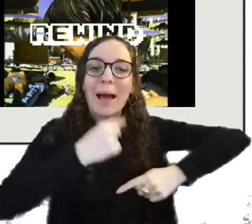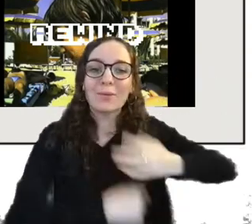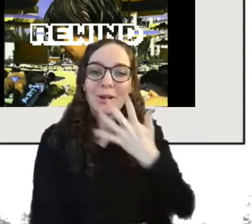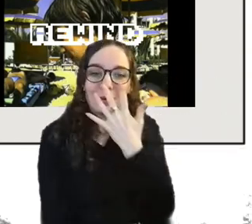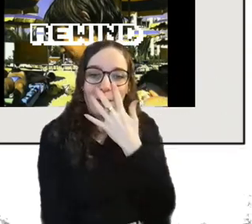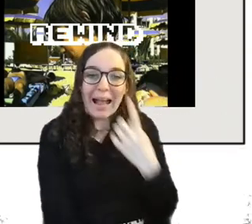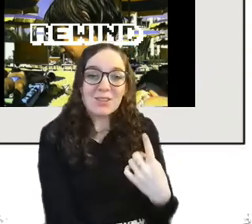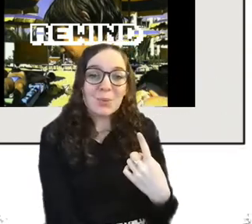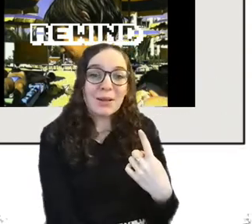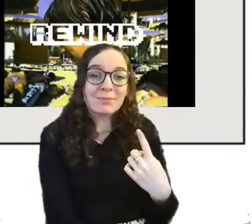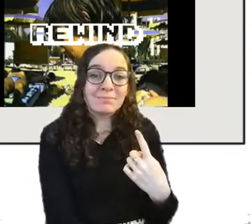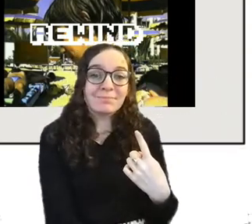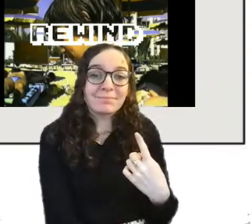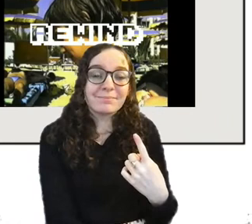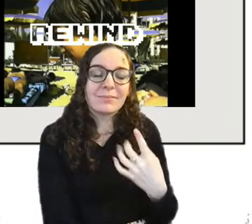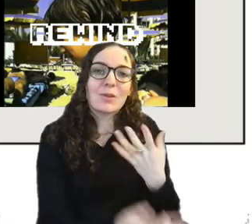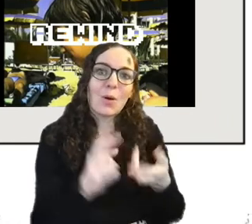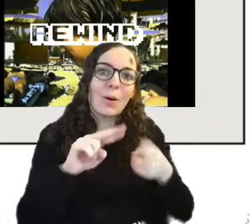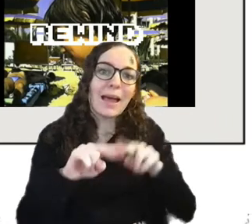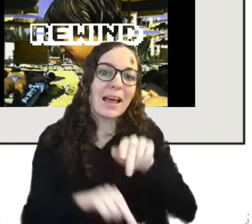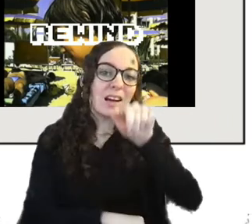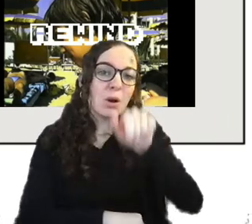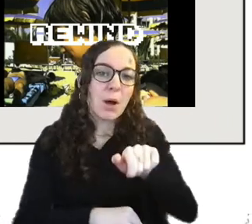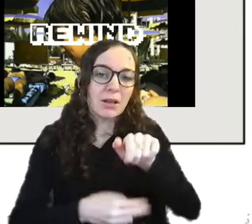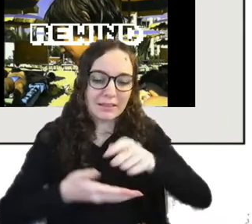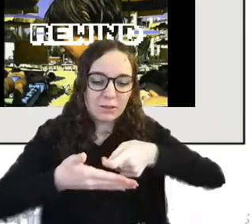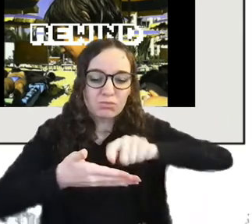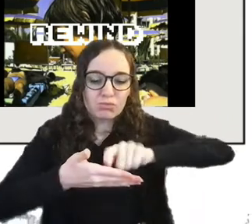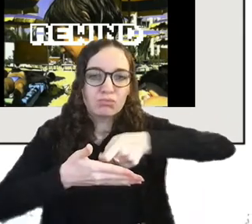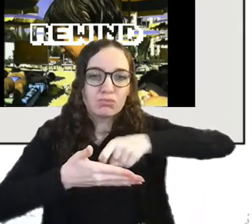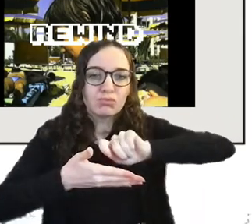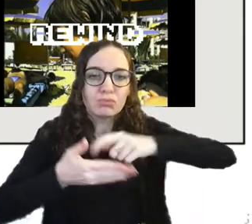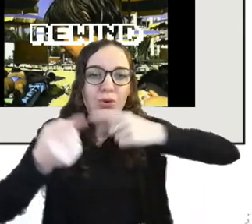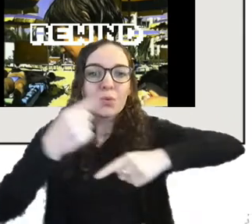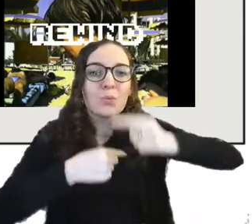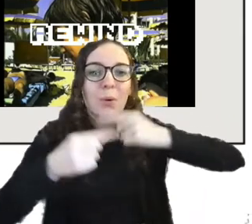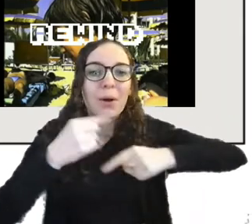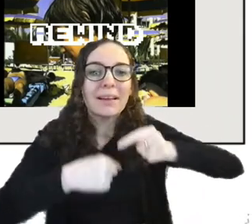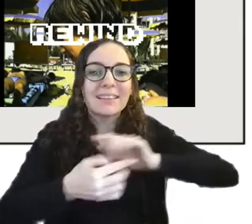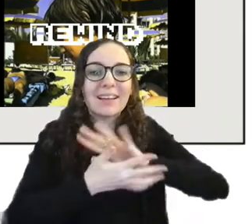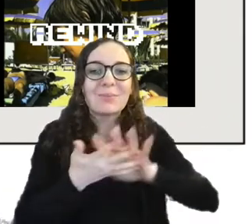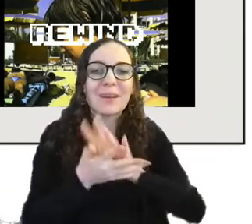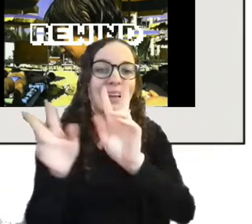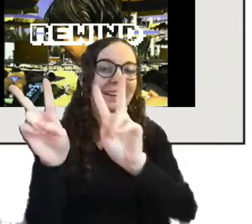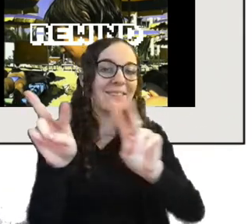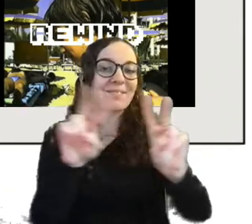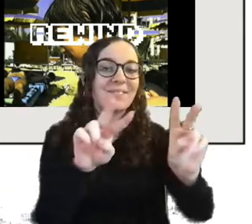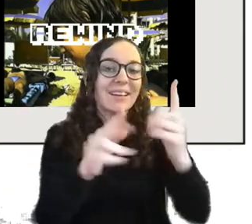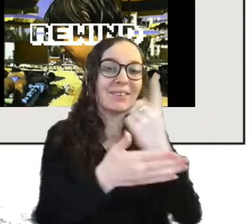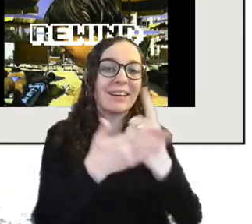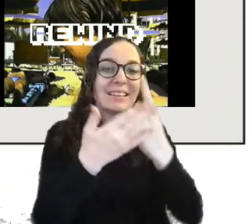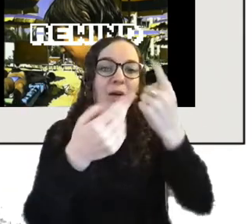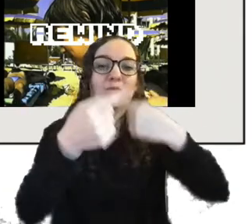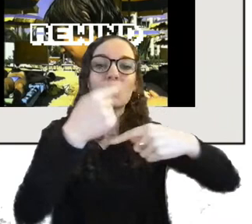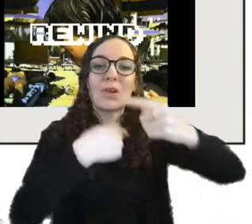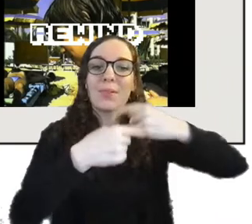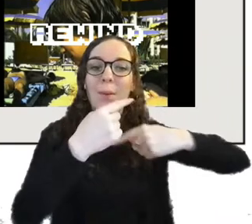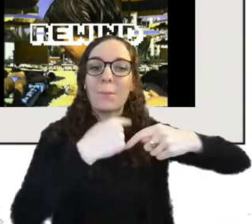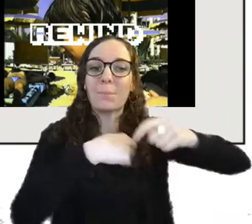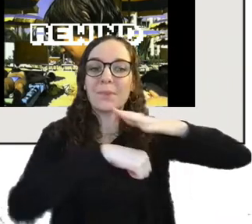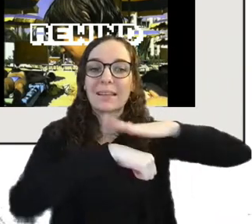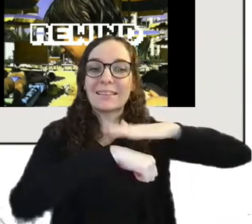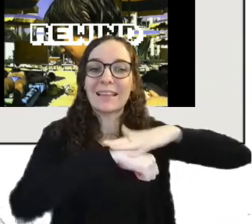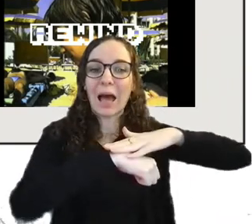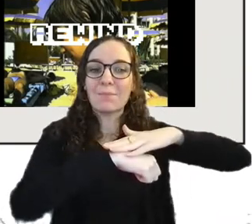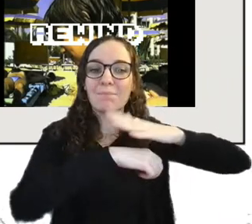someone is rewinding the tape the video keeps playing and looping and kind of folding time onto itself um so